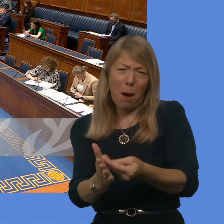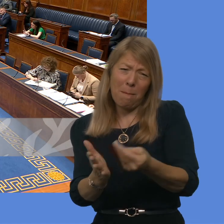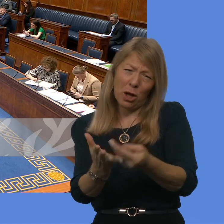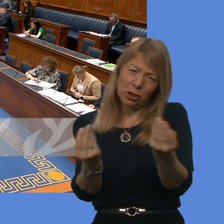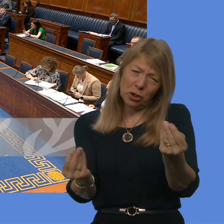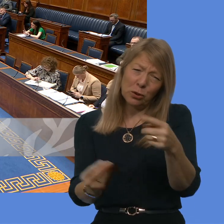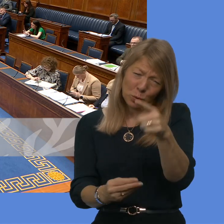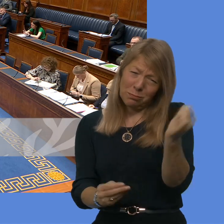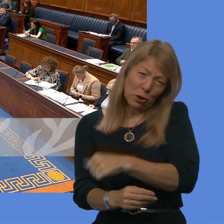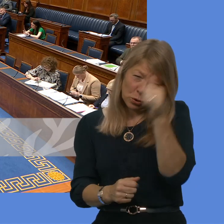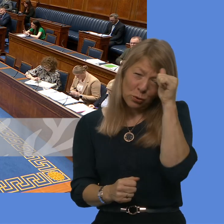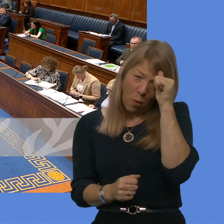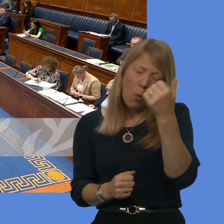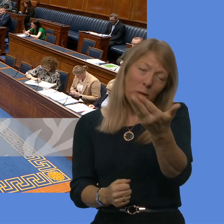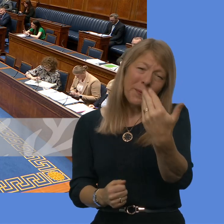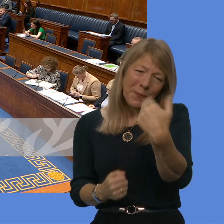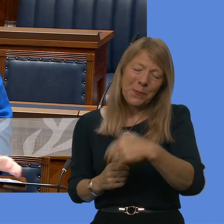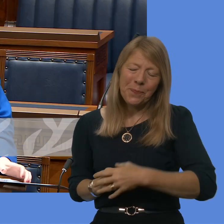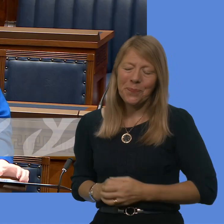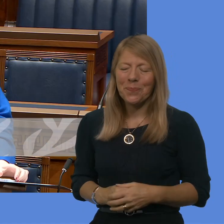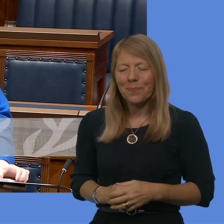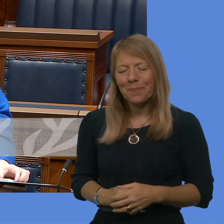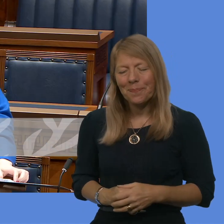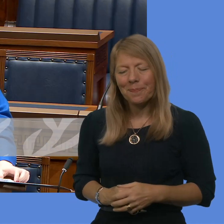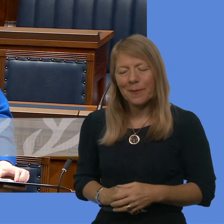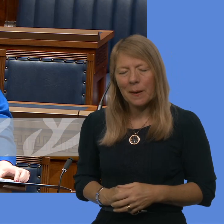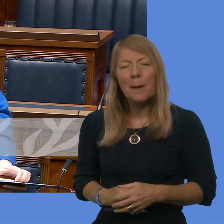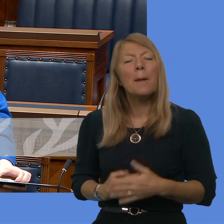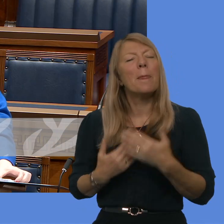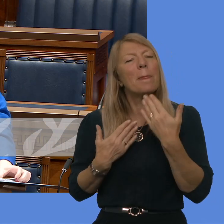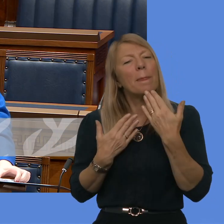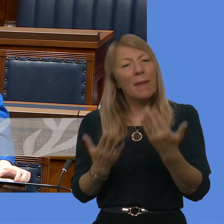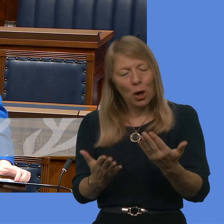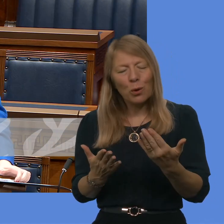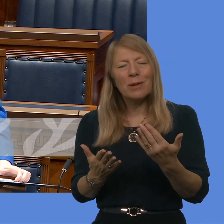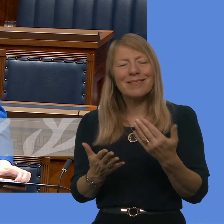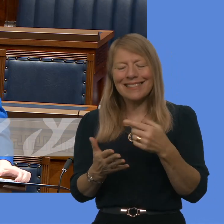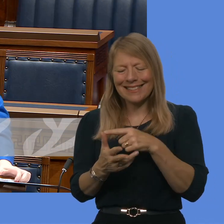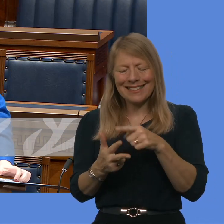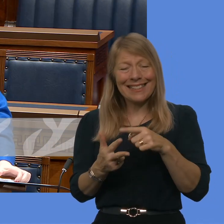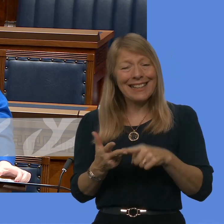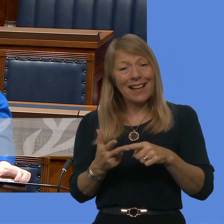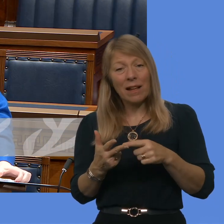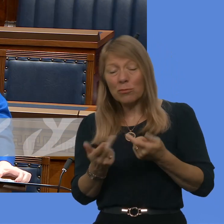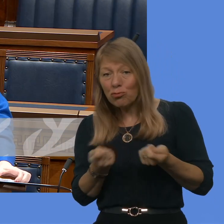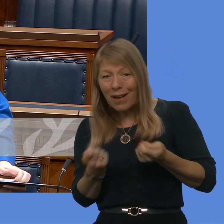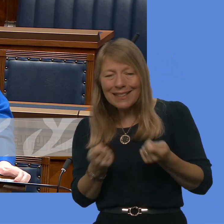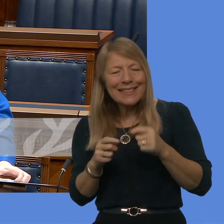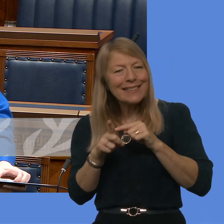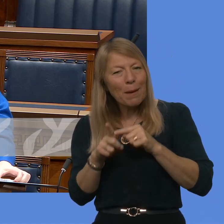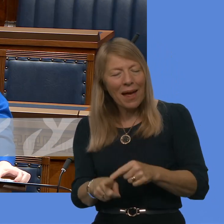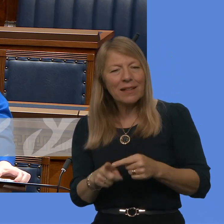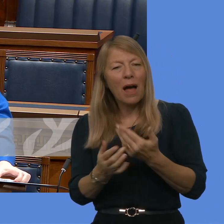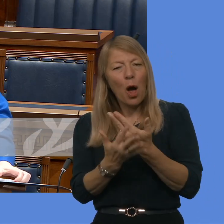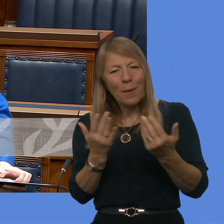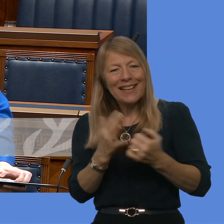Minister. Thank you, Mr. Speaker. All of these costs are ultimately scalable and dependent on how many staff. The agreement of the business